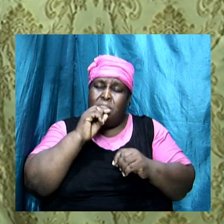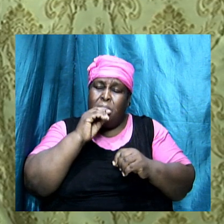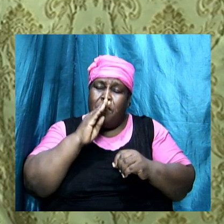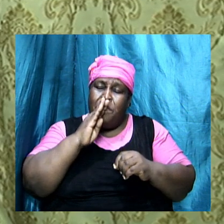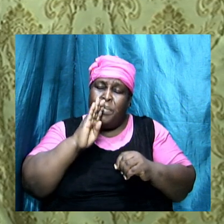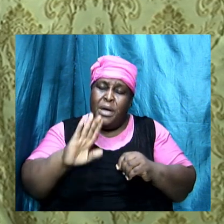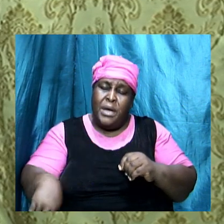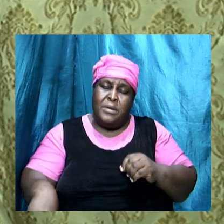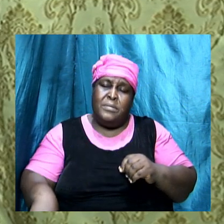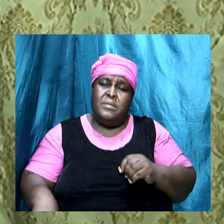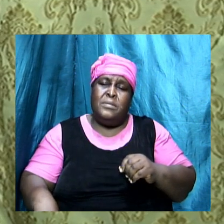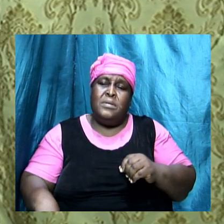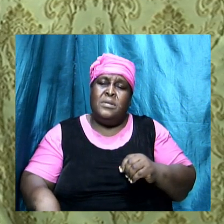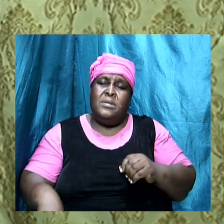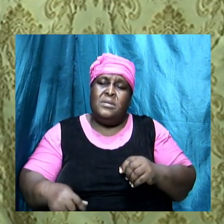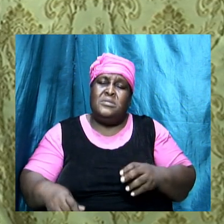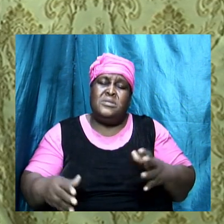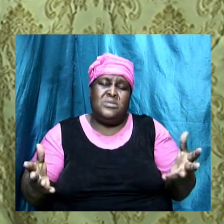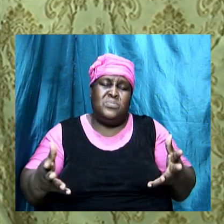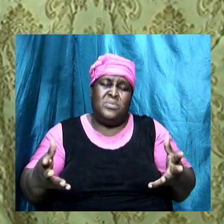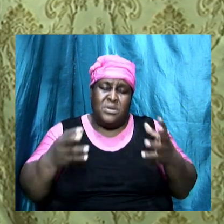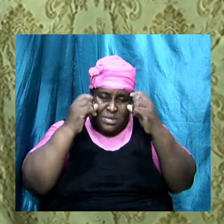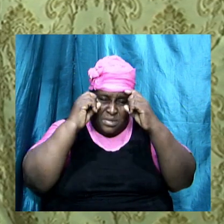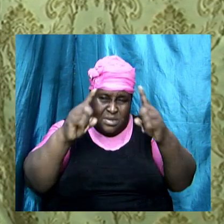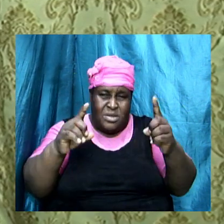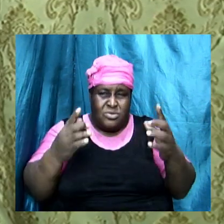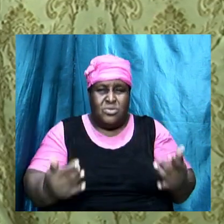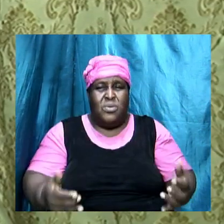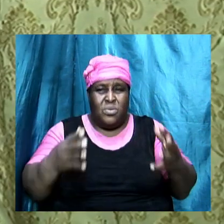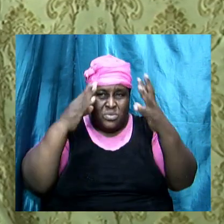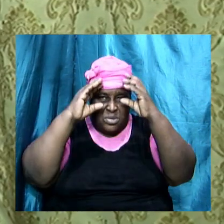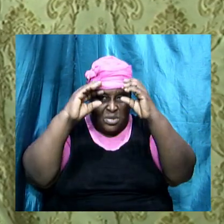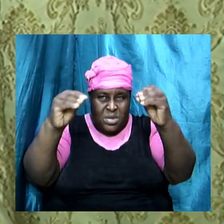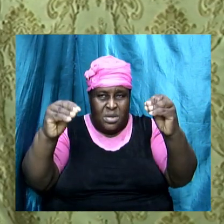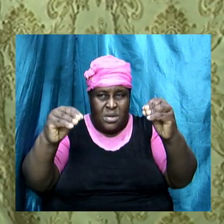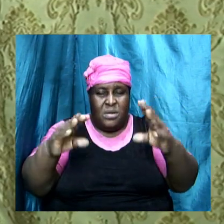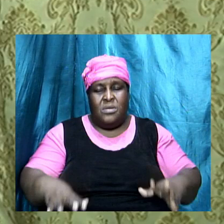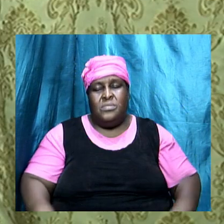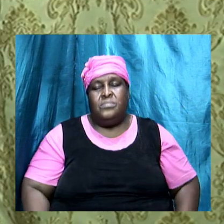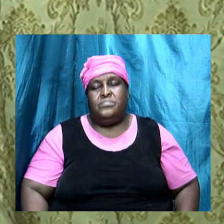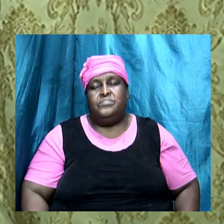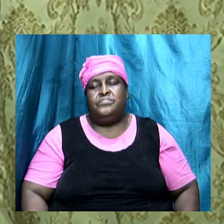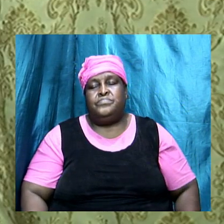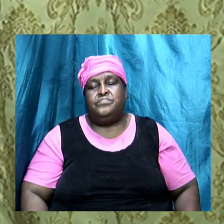so this is what the doctrine is teaching you know let us look at first kings